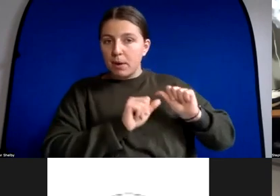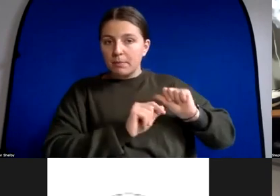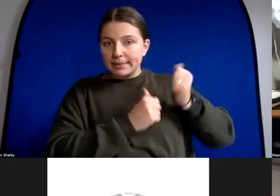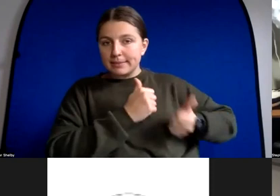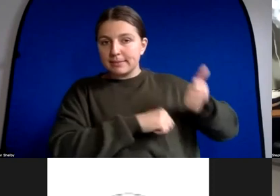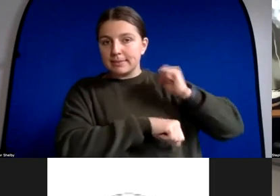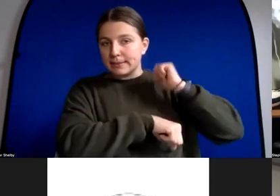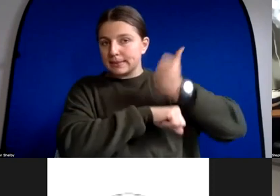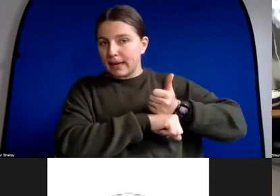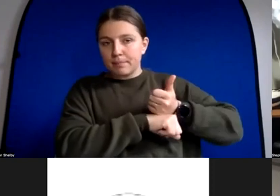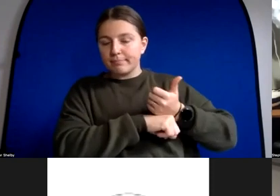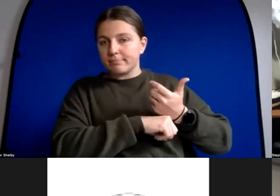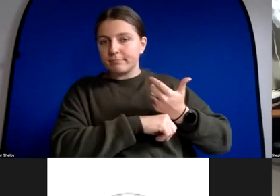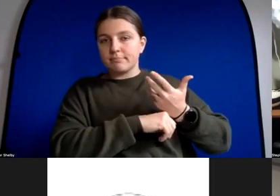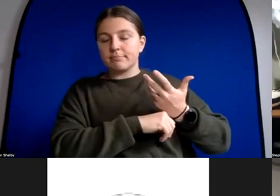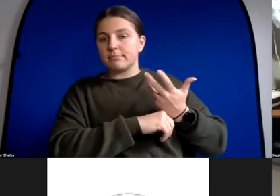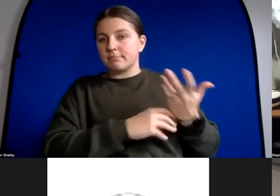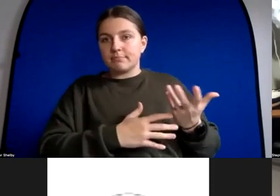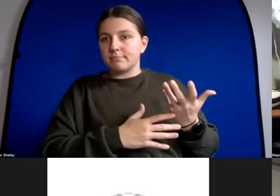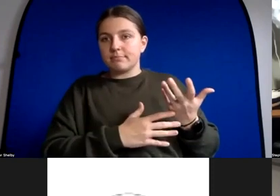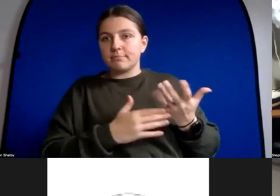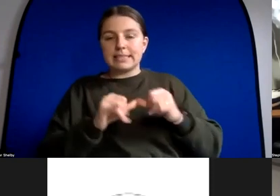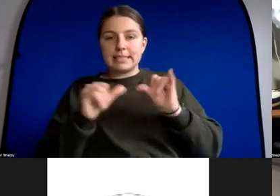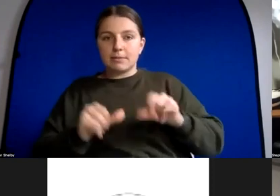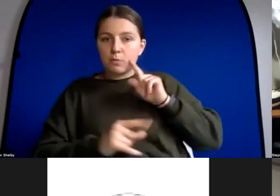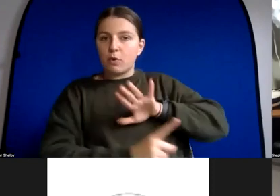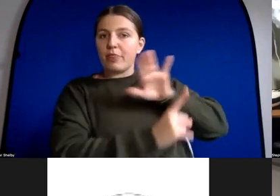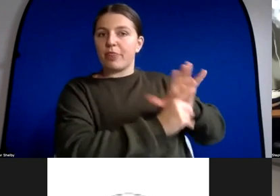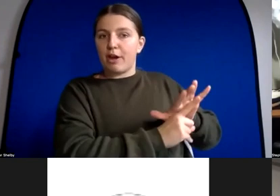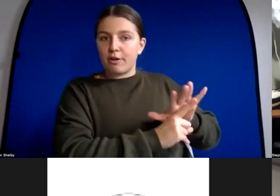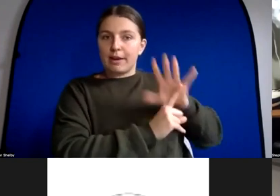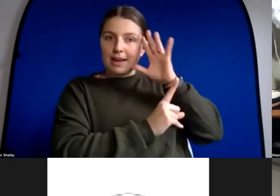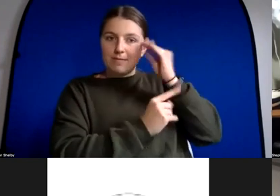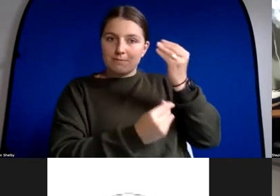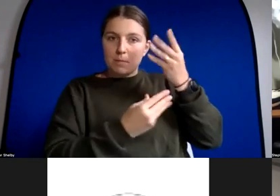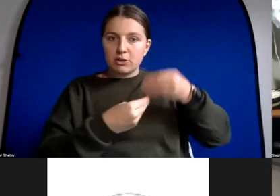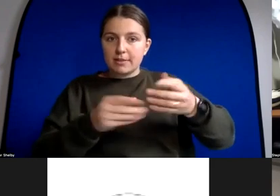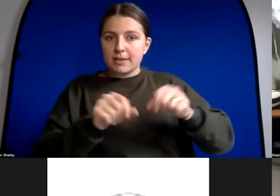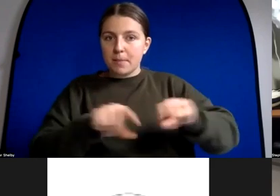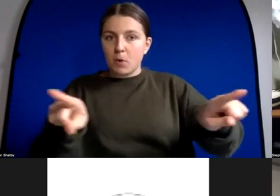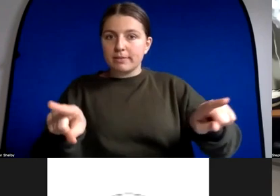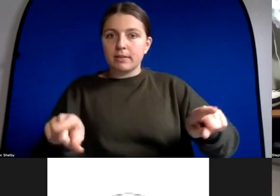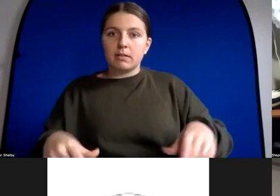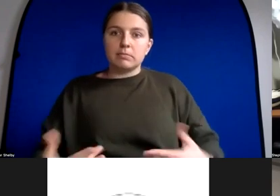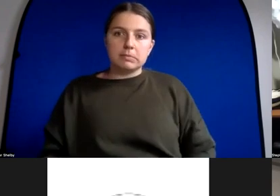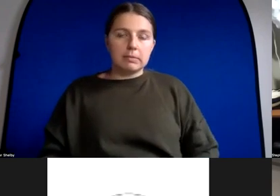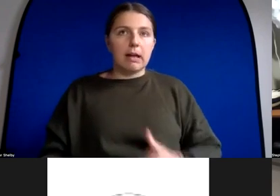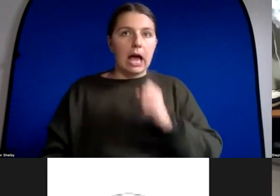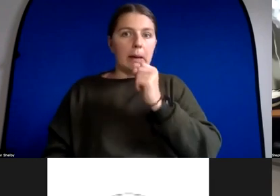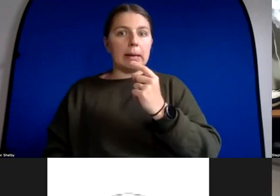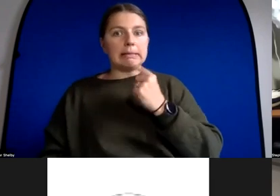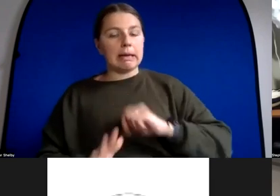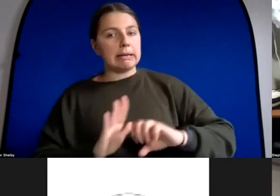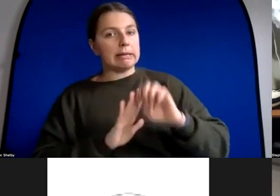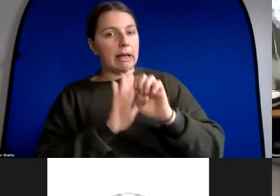content i'm not sure we should be doing it um you know i'm not really sure